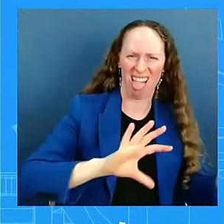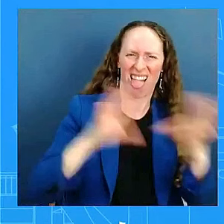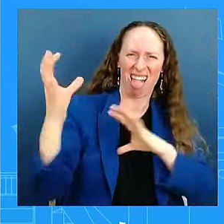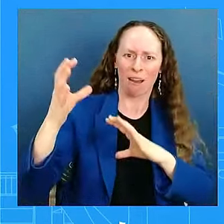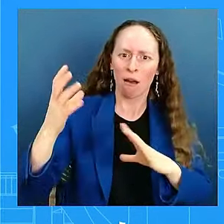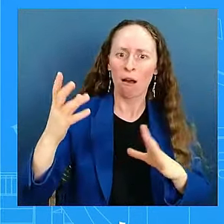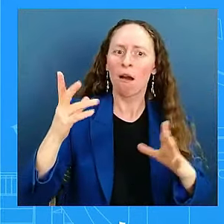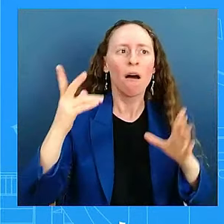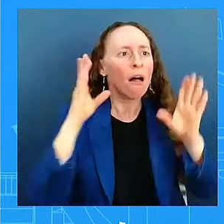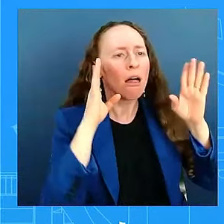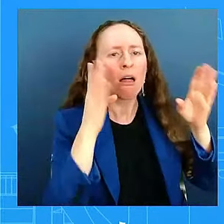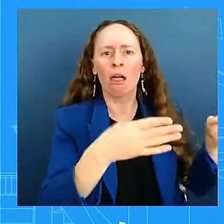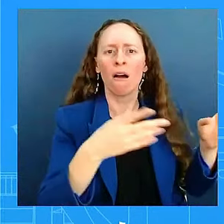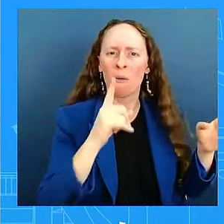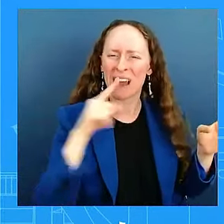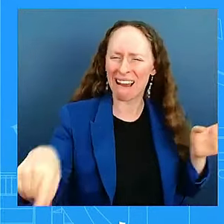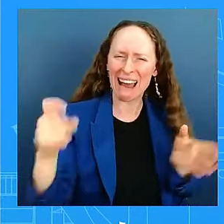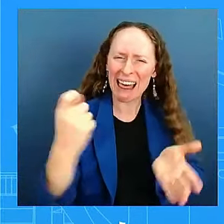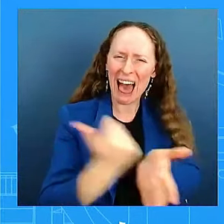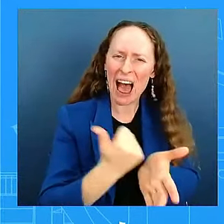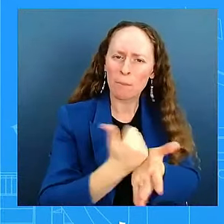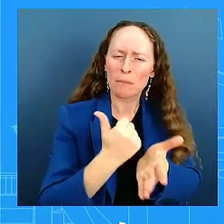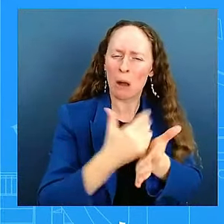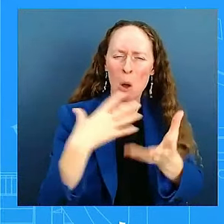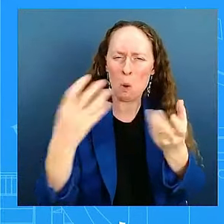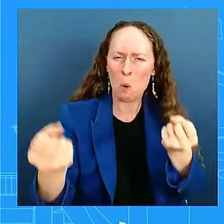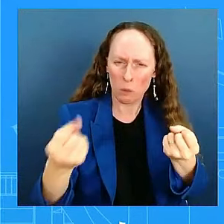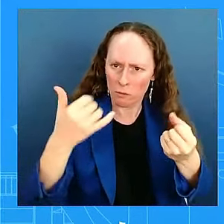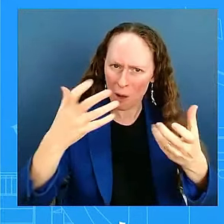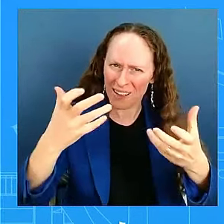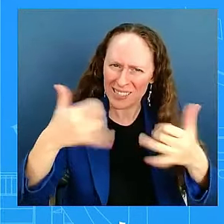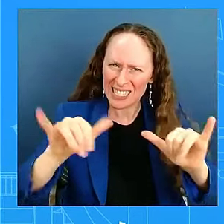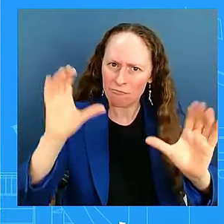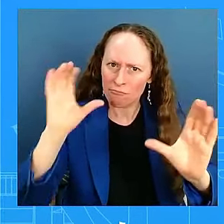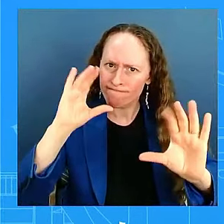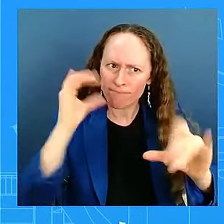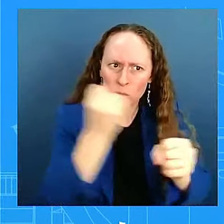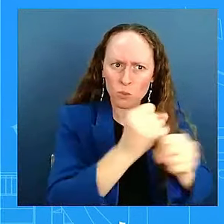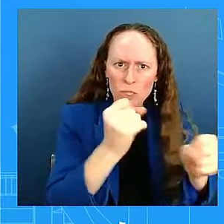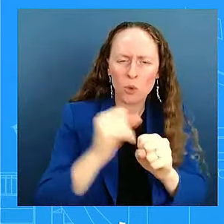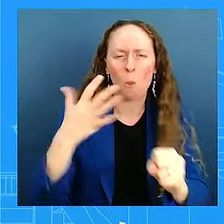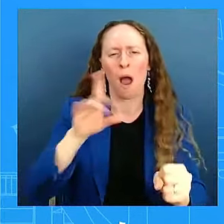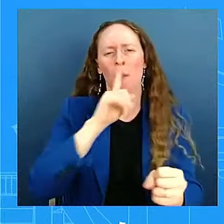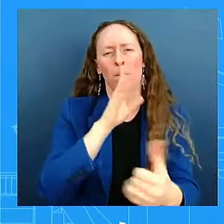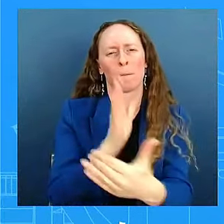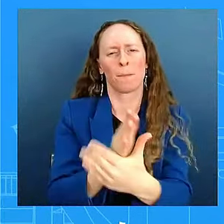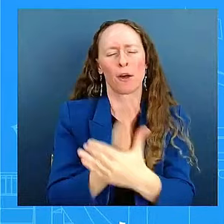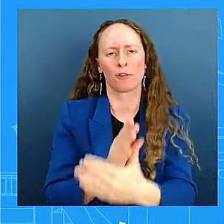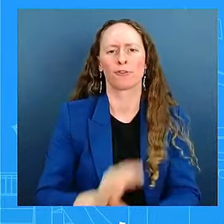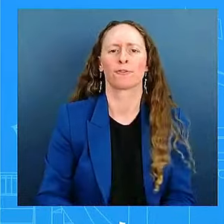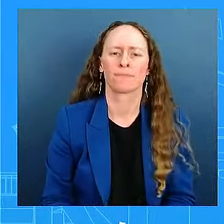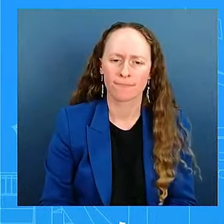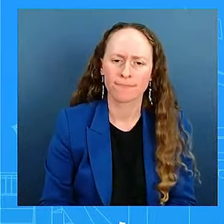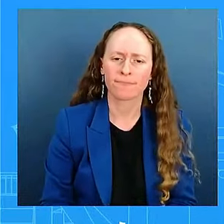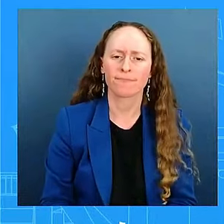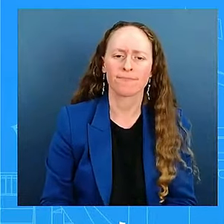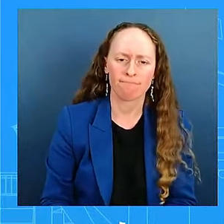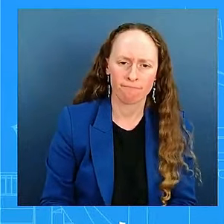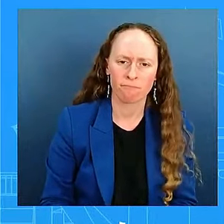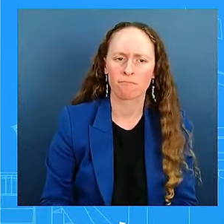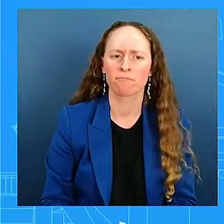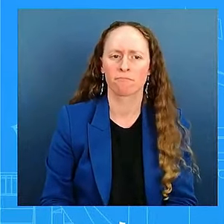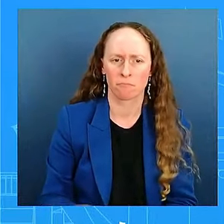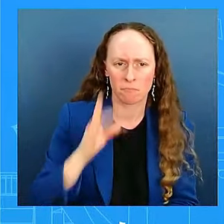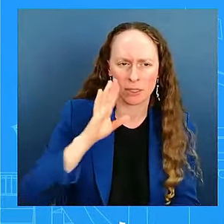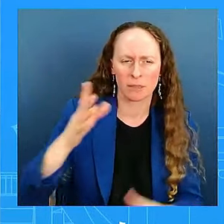of search and rescue operations and the work underway on the ground. And so they selected the timing and location of their visits